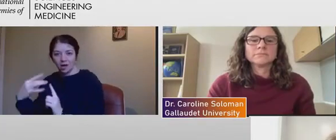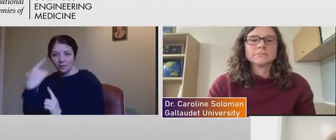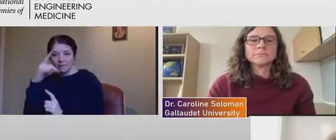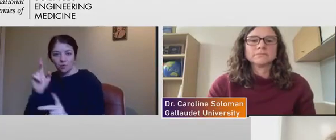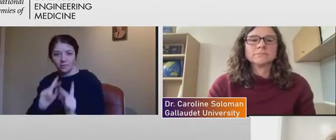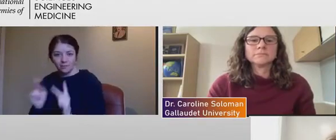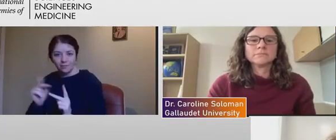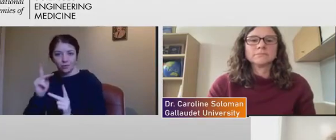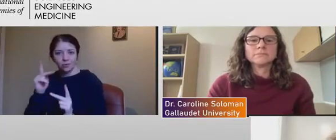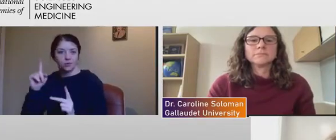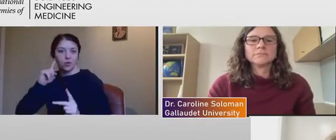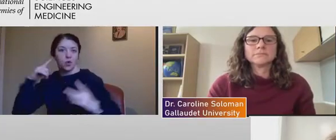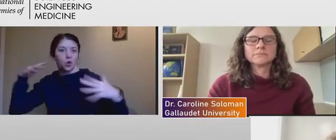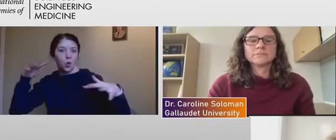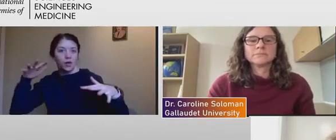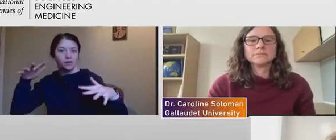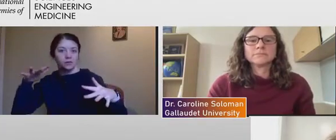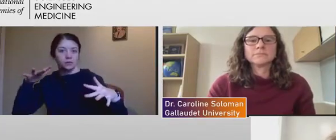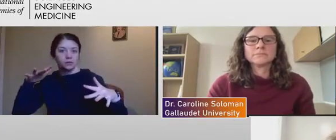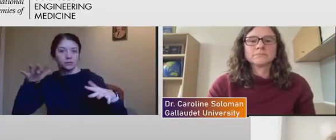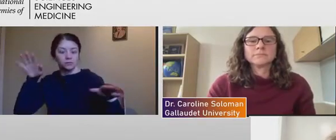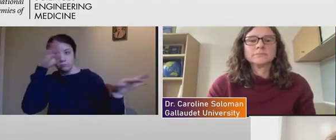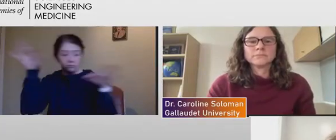if noise is a concern.